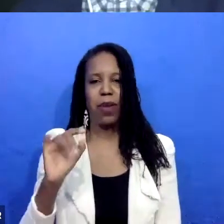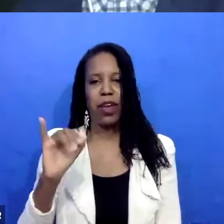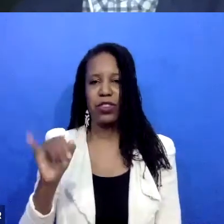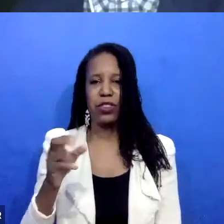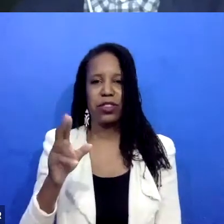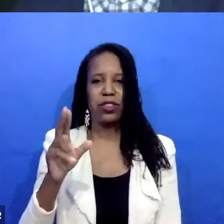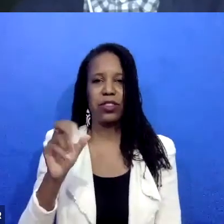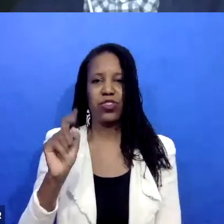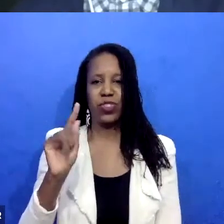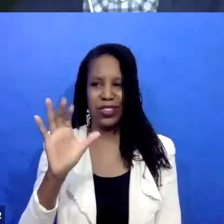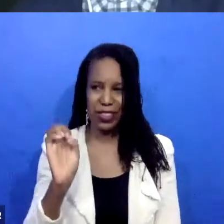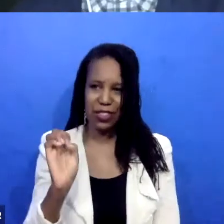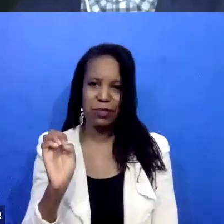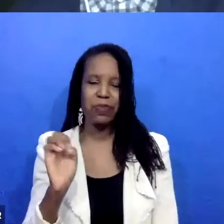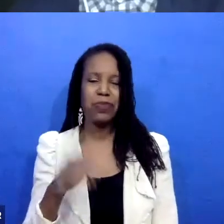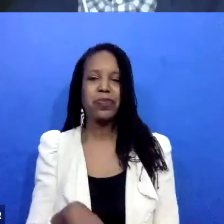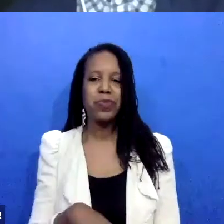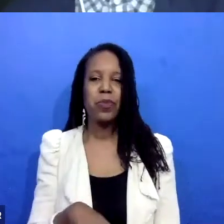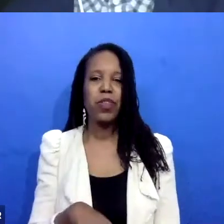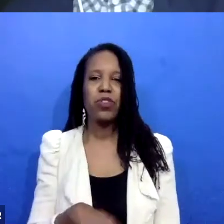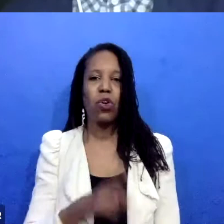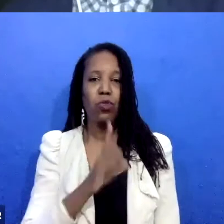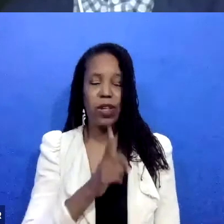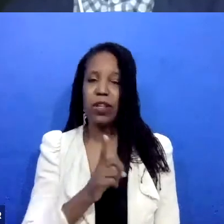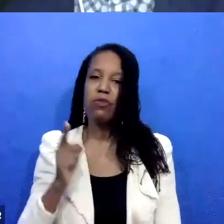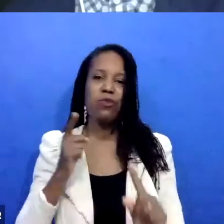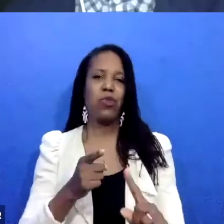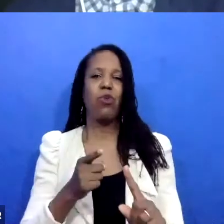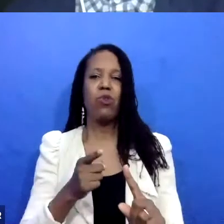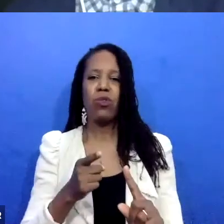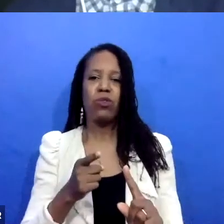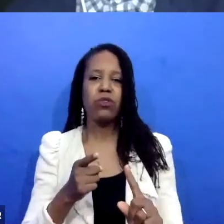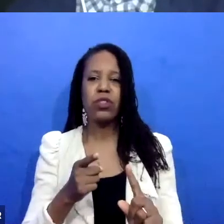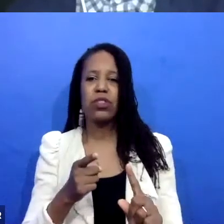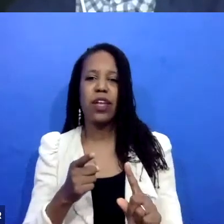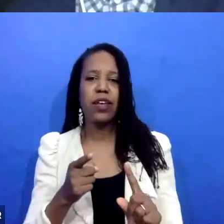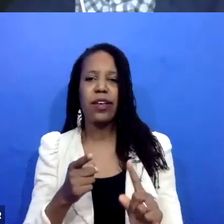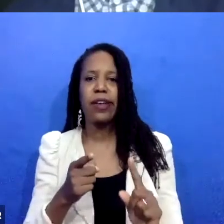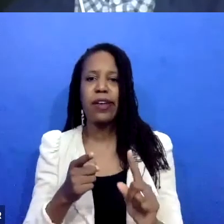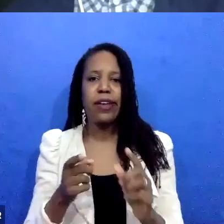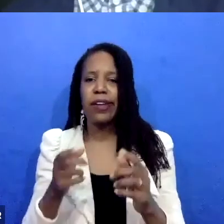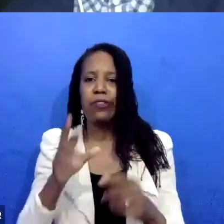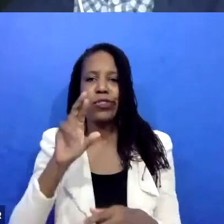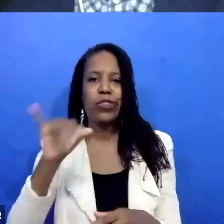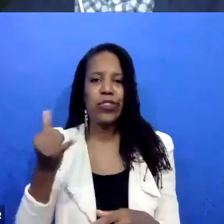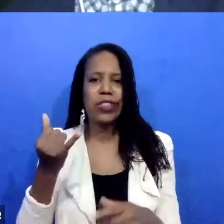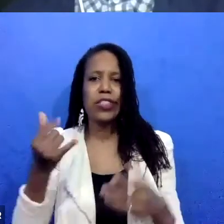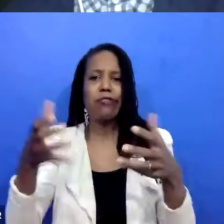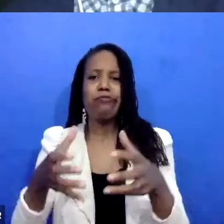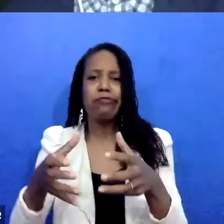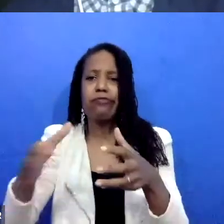sexual violence. So it's not about making a bunch of McDonald's in a sense of like franchising restorative justice across the nation, but